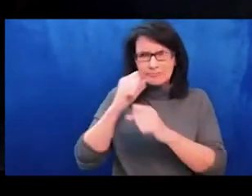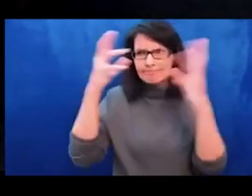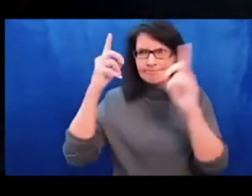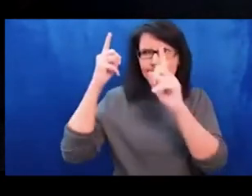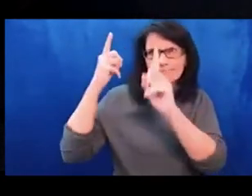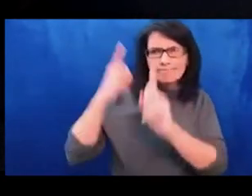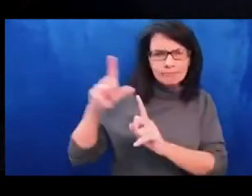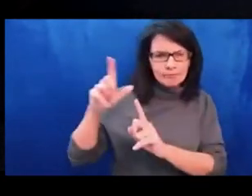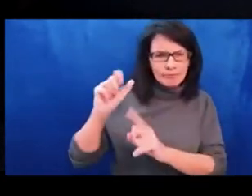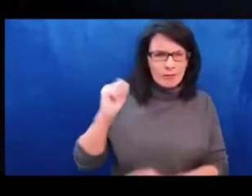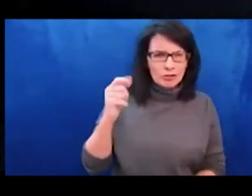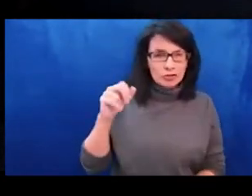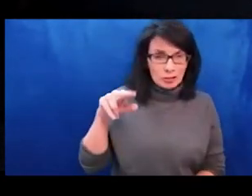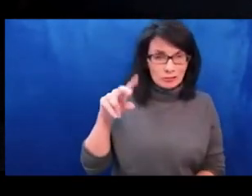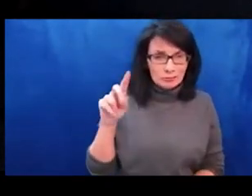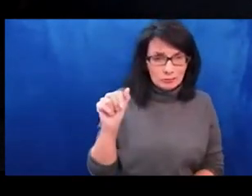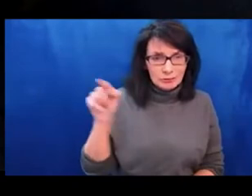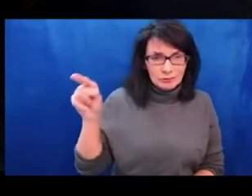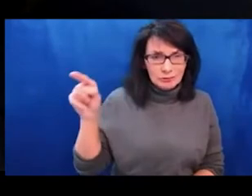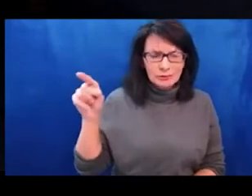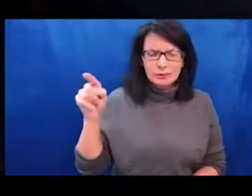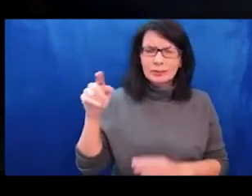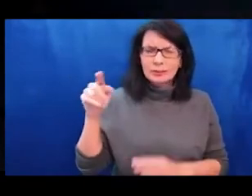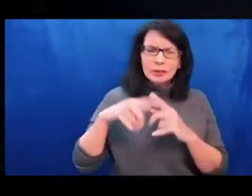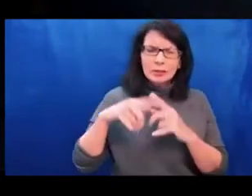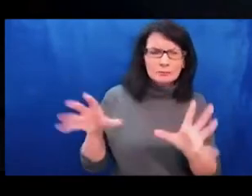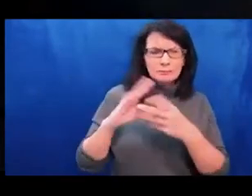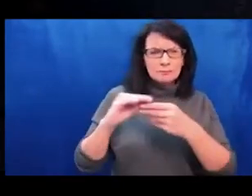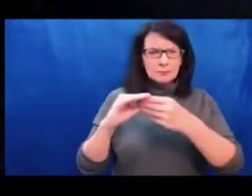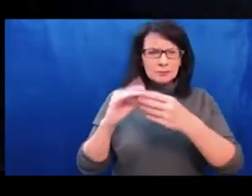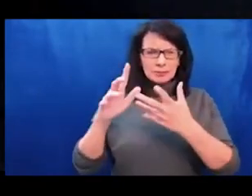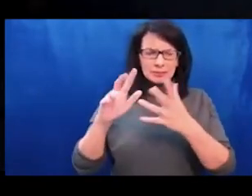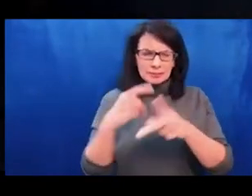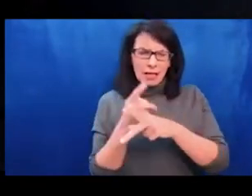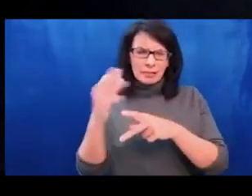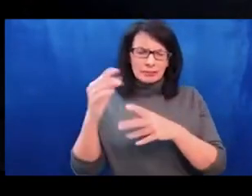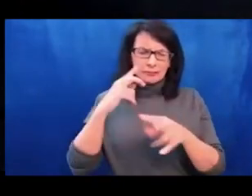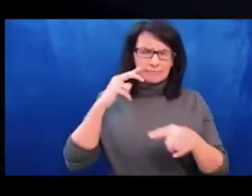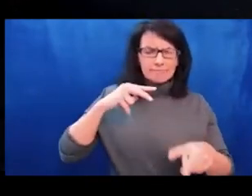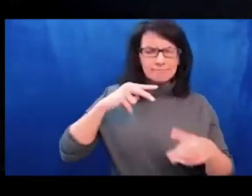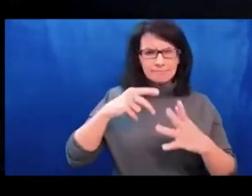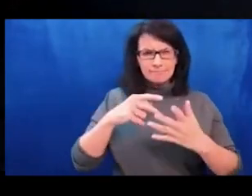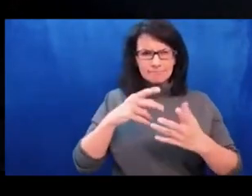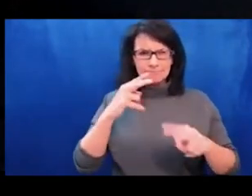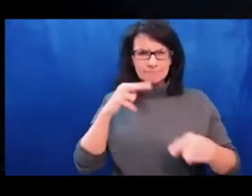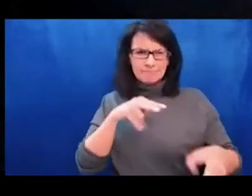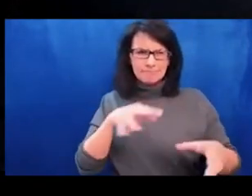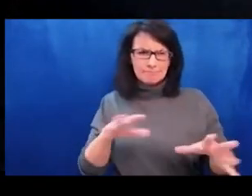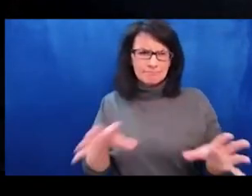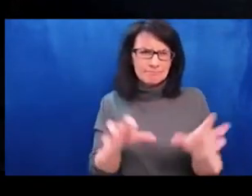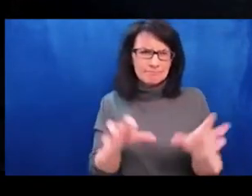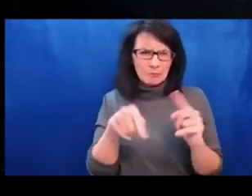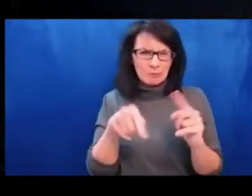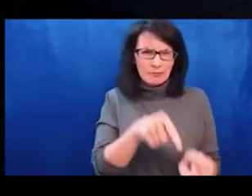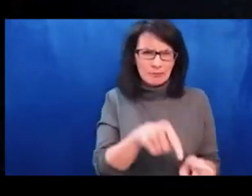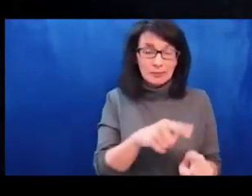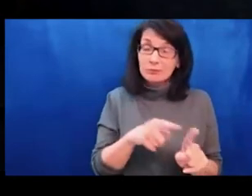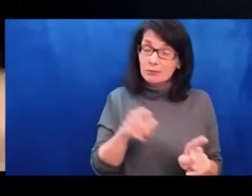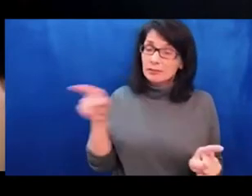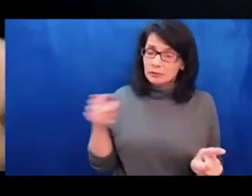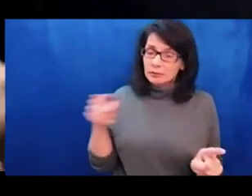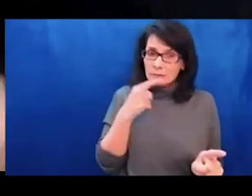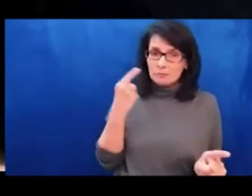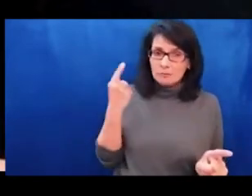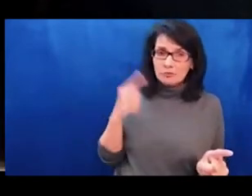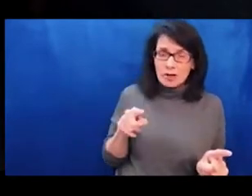think it has also been pointed out that actually us in the West falling into this conversation about racism as well